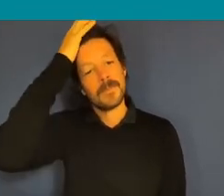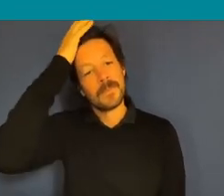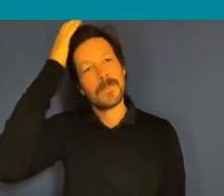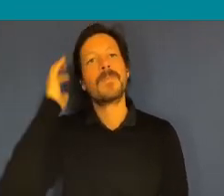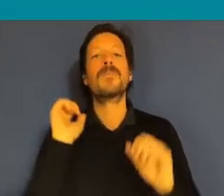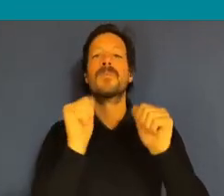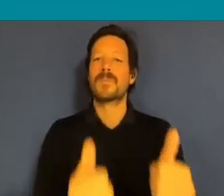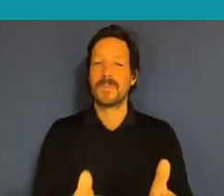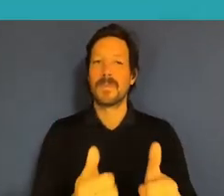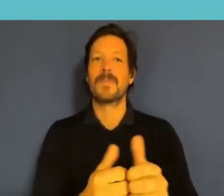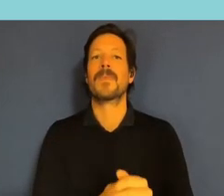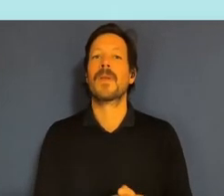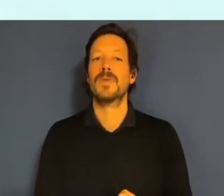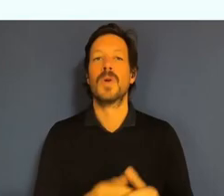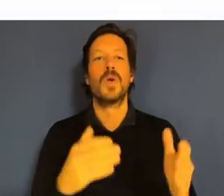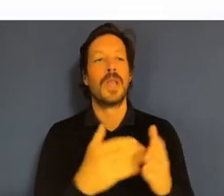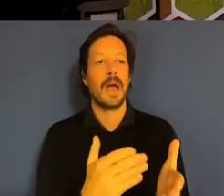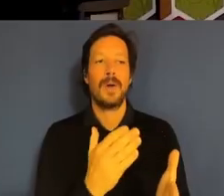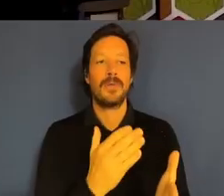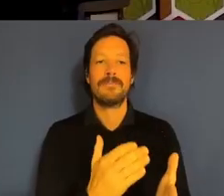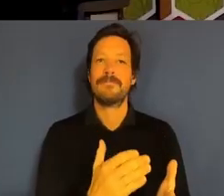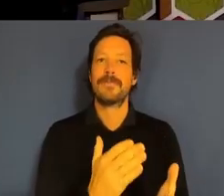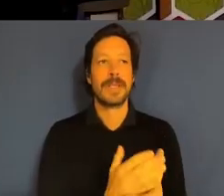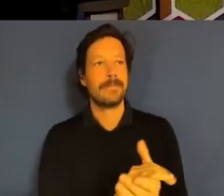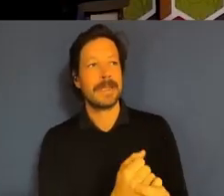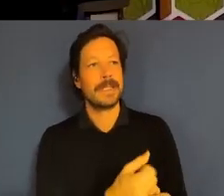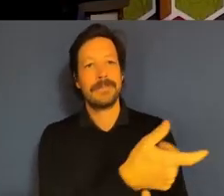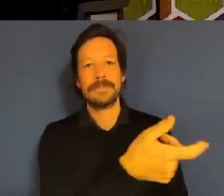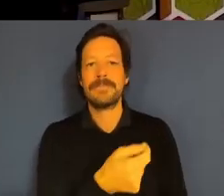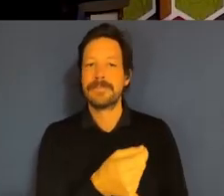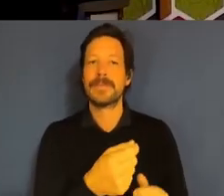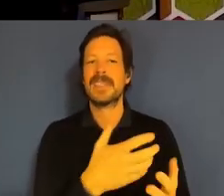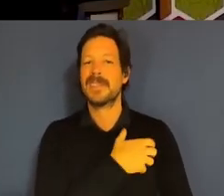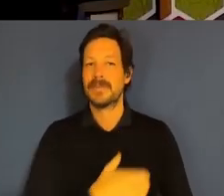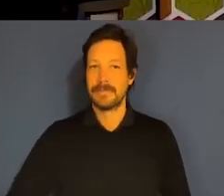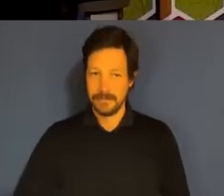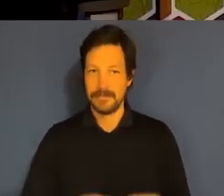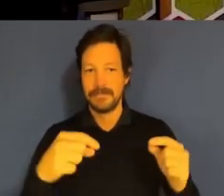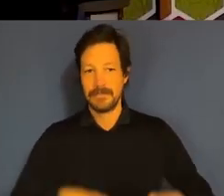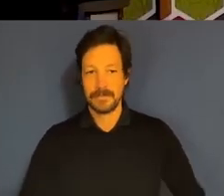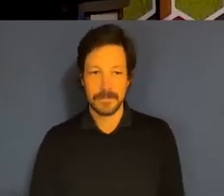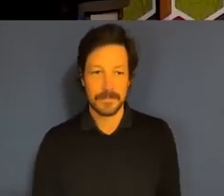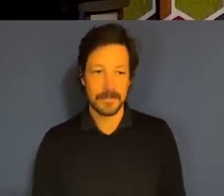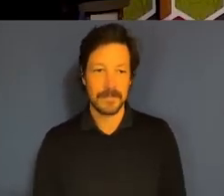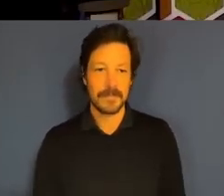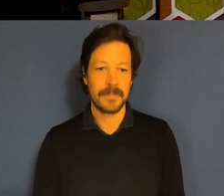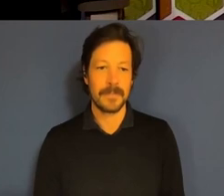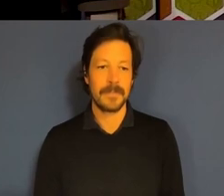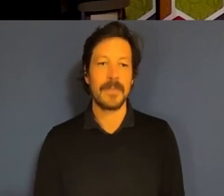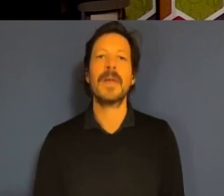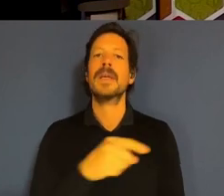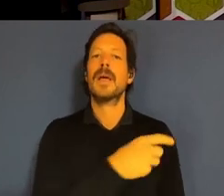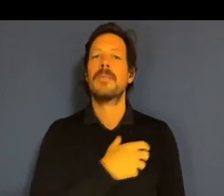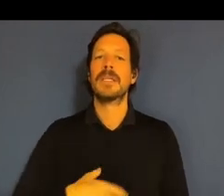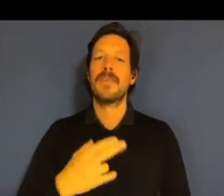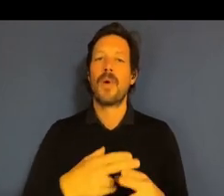Now, it's now my pleasure to actually invite Senator Gallagher to the stage. It says here, of course, that she is the Minister for the Public